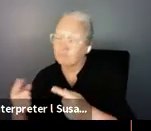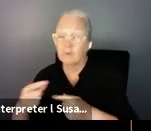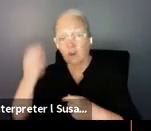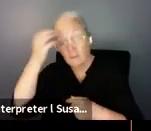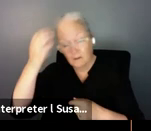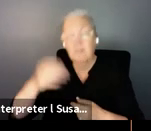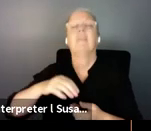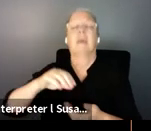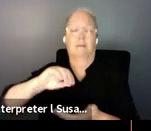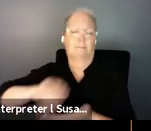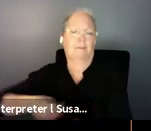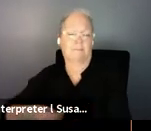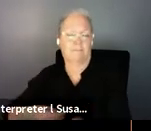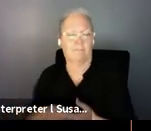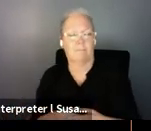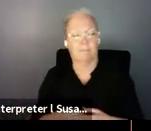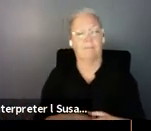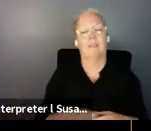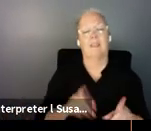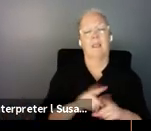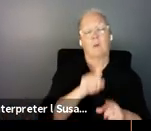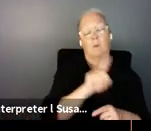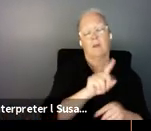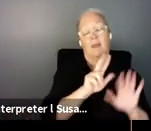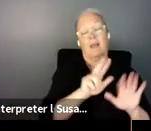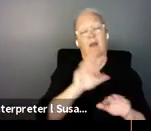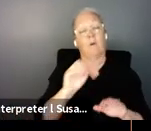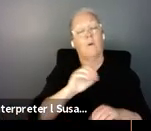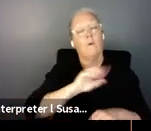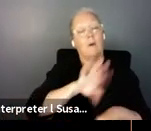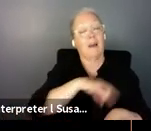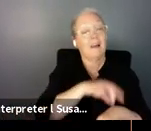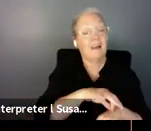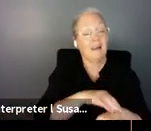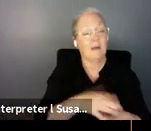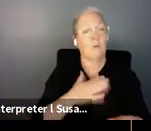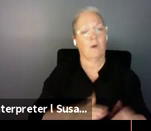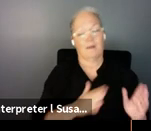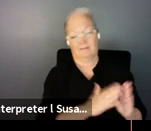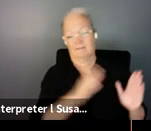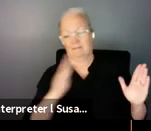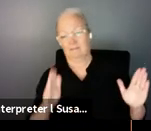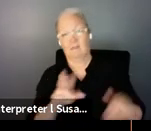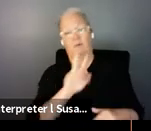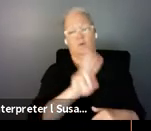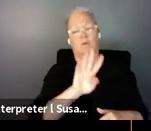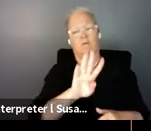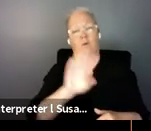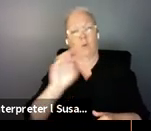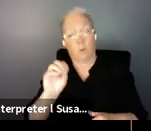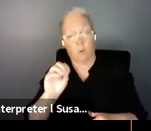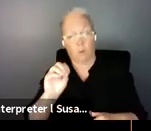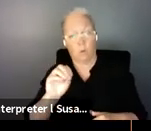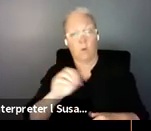maximum hours from 180 to 240 hours per month um